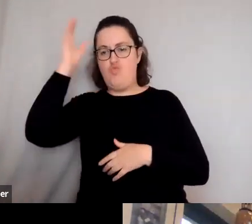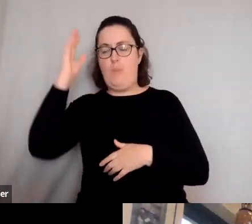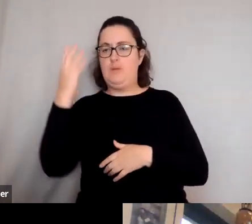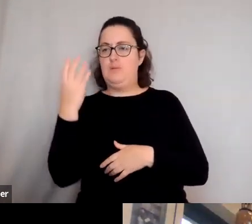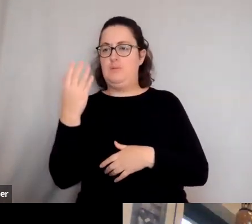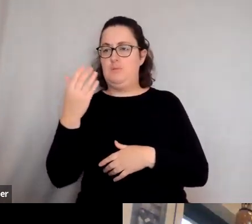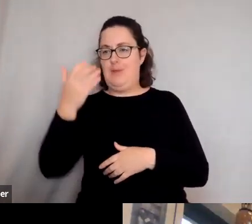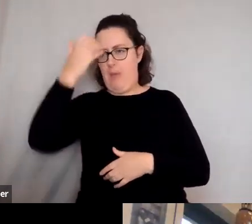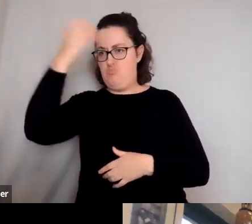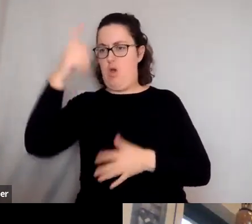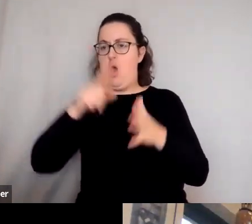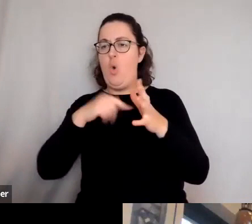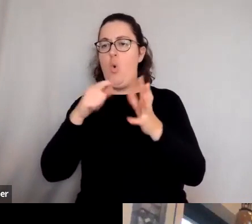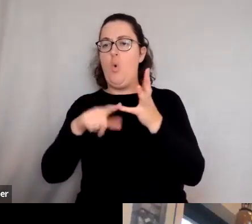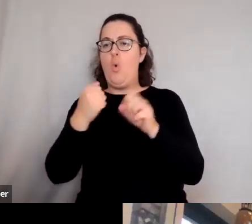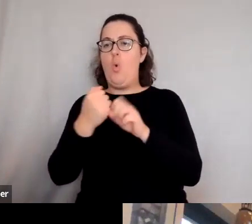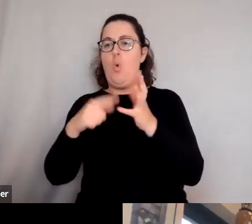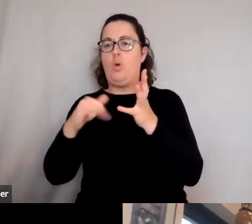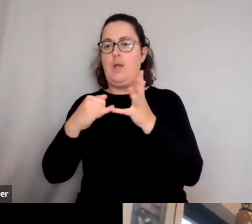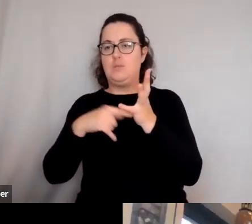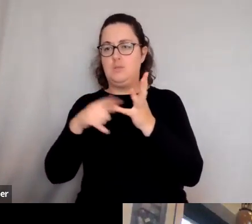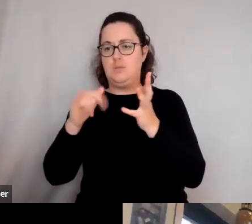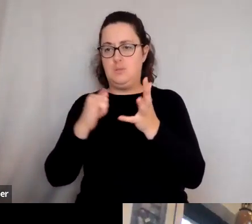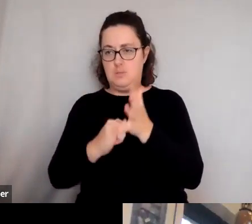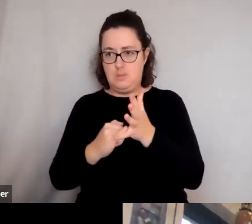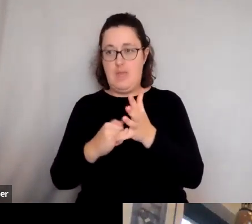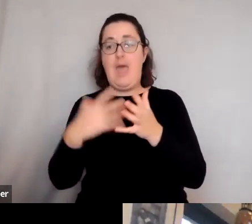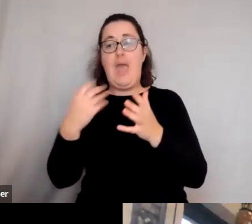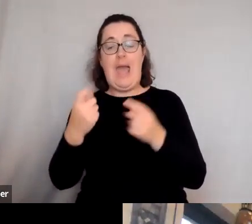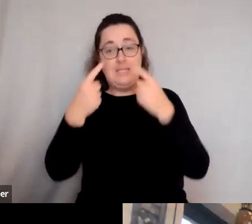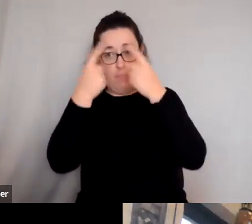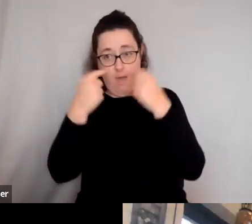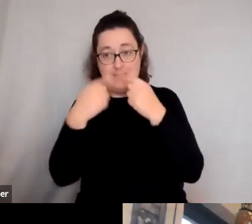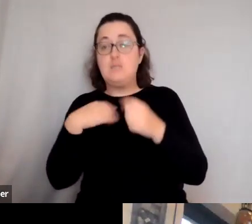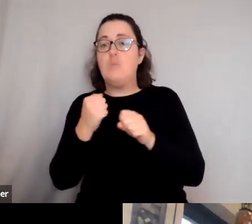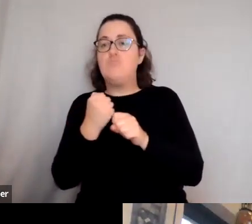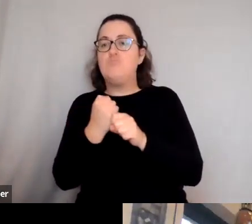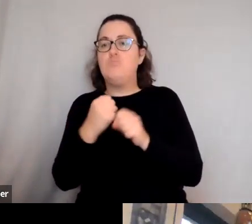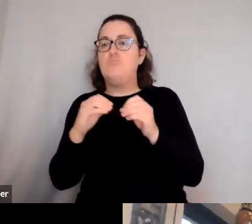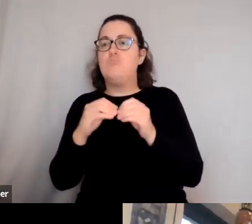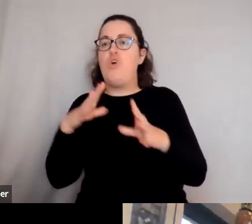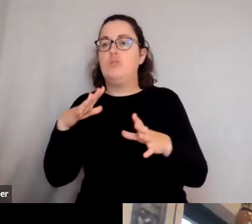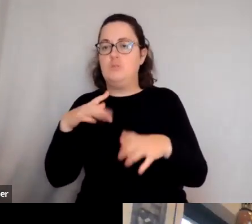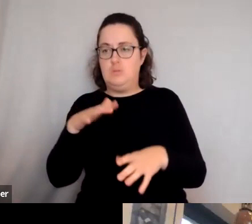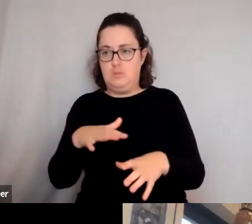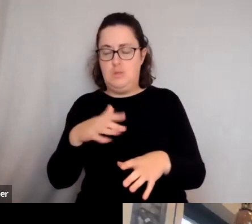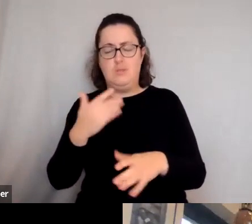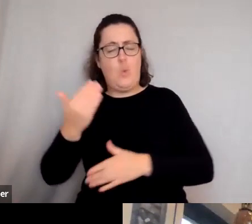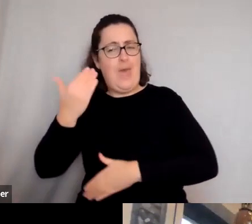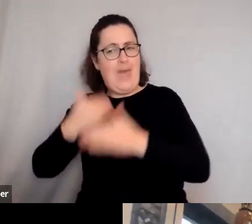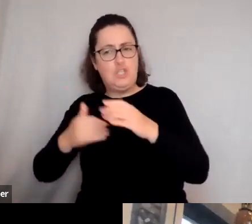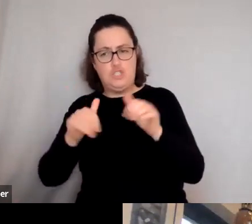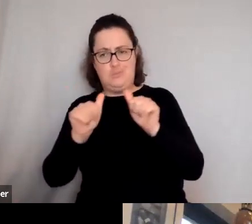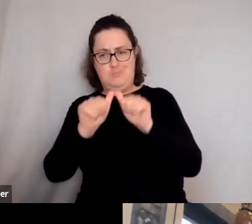world. It's a bronze head. It's still got its eyes, which makes it, you know, a lot of ancient statues can look a bit